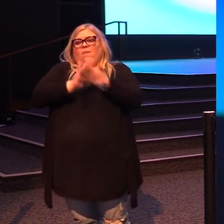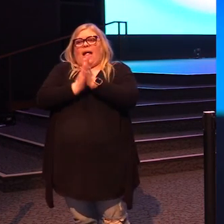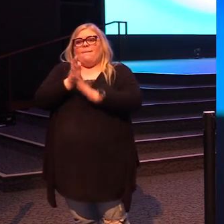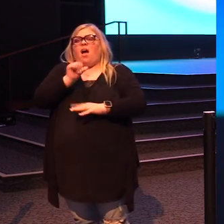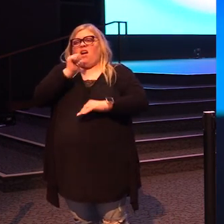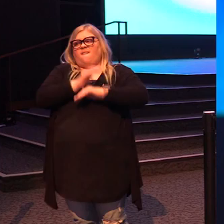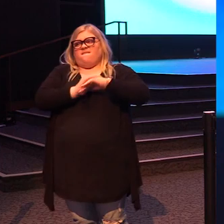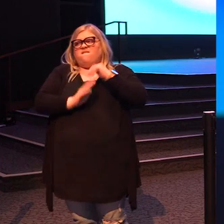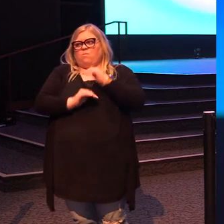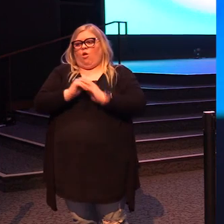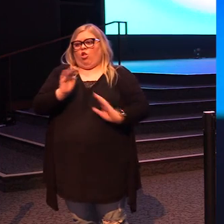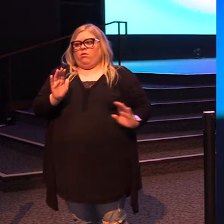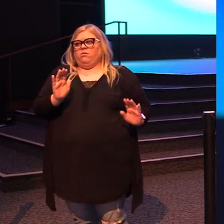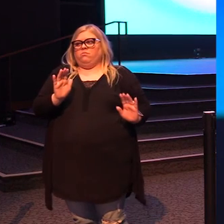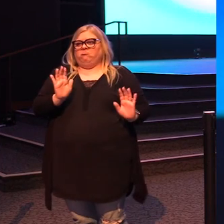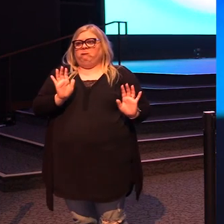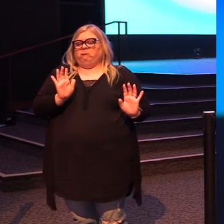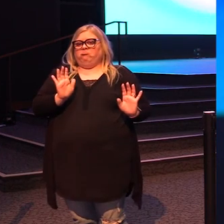the room right now.